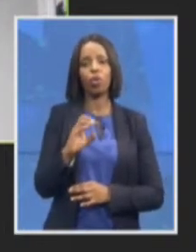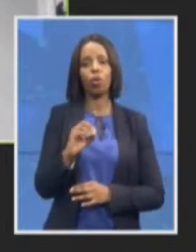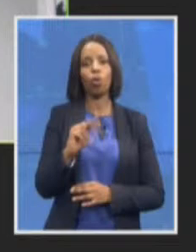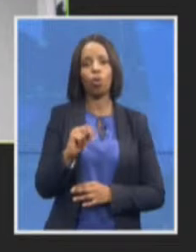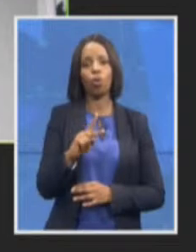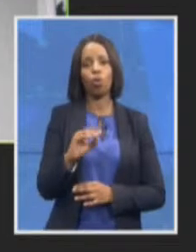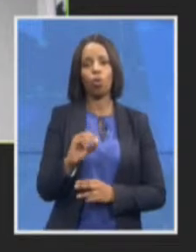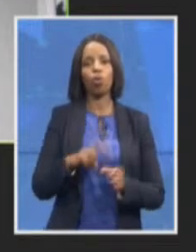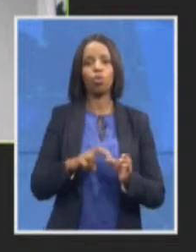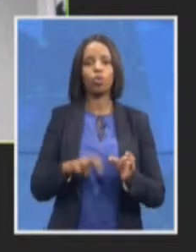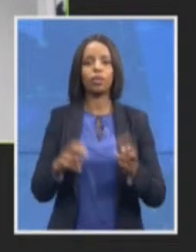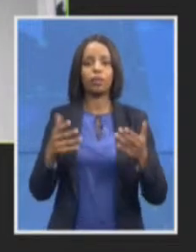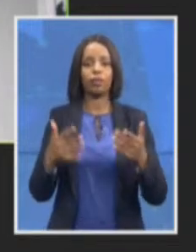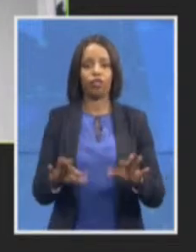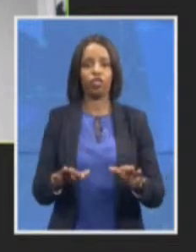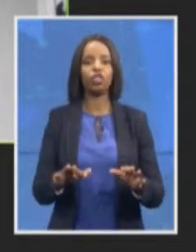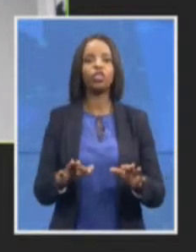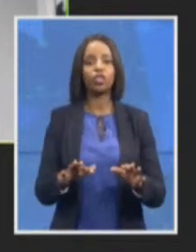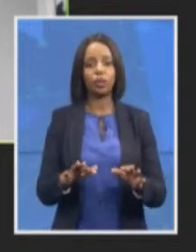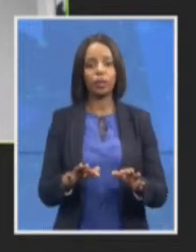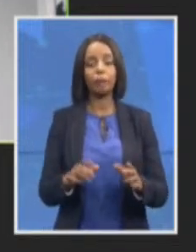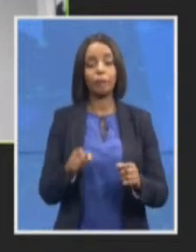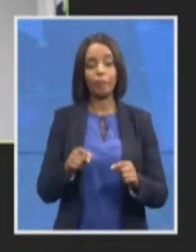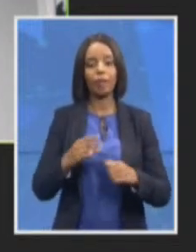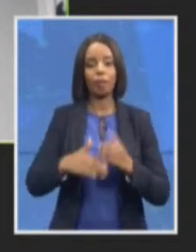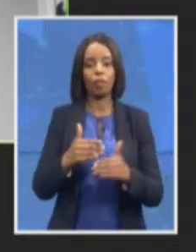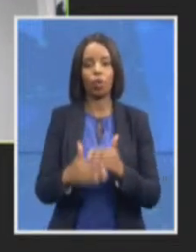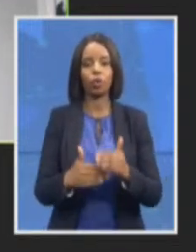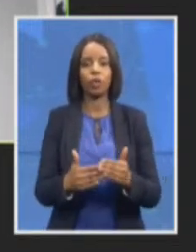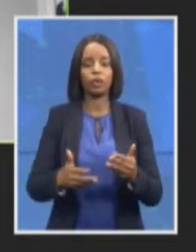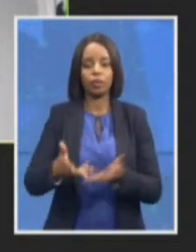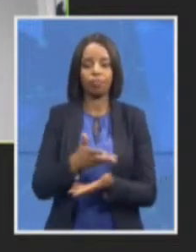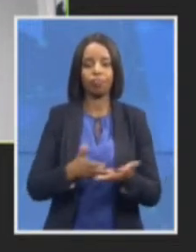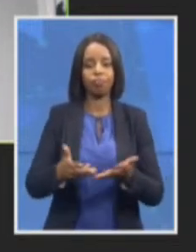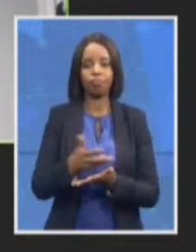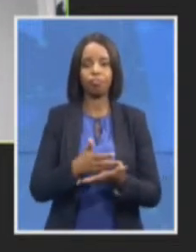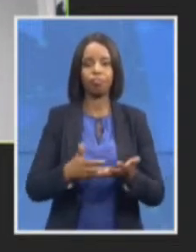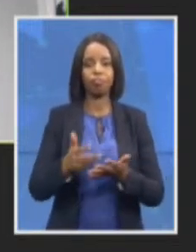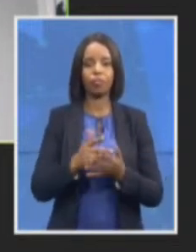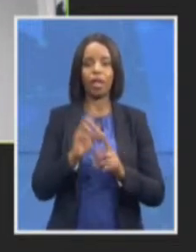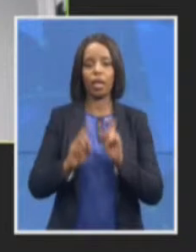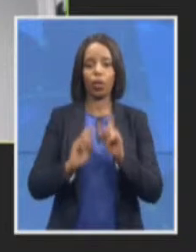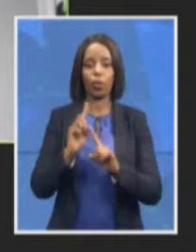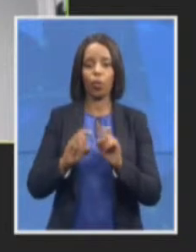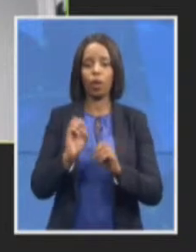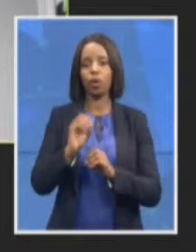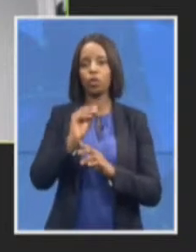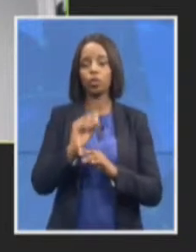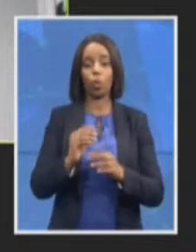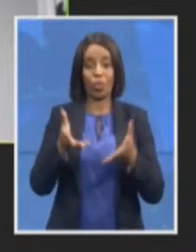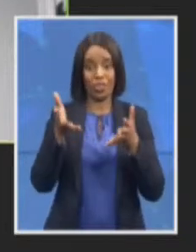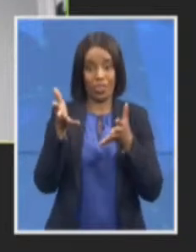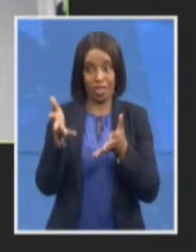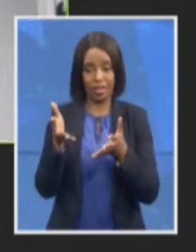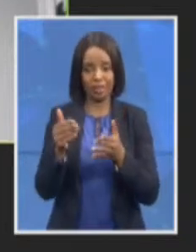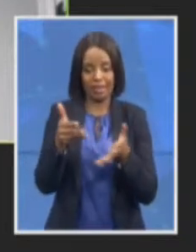are internal processes and I do not want to we don't discuss that in the media as a matter of